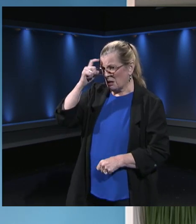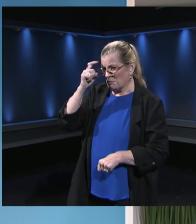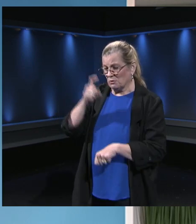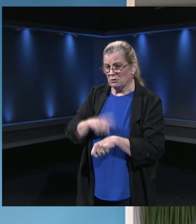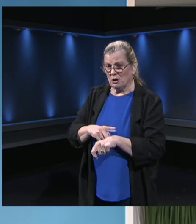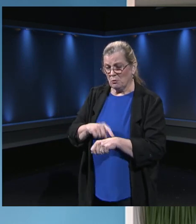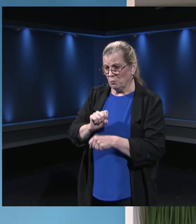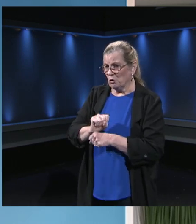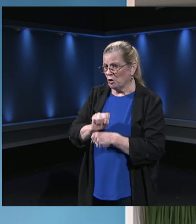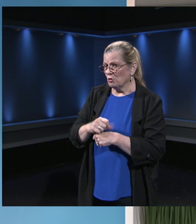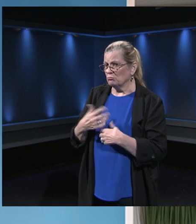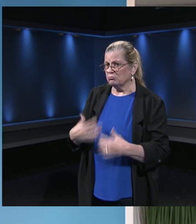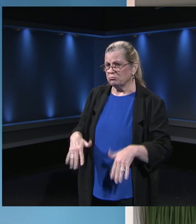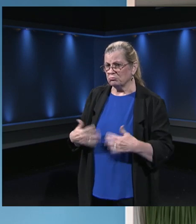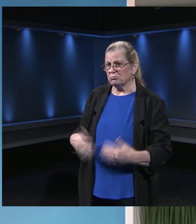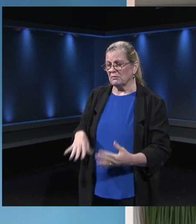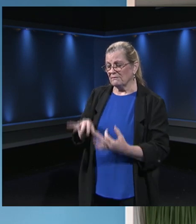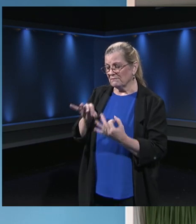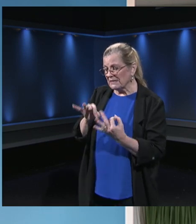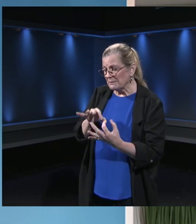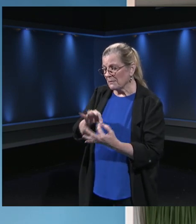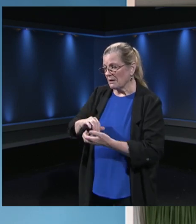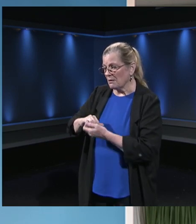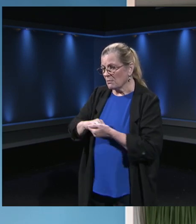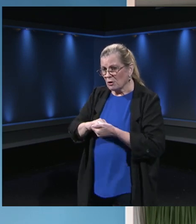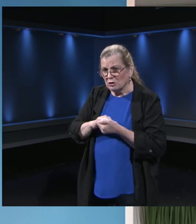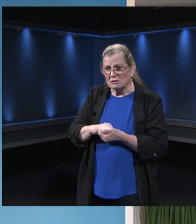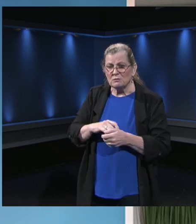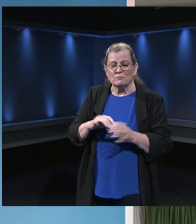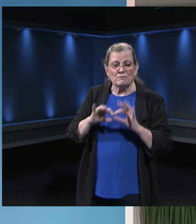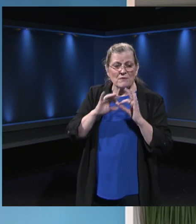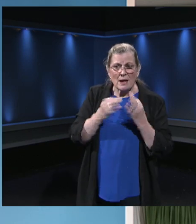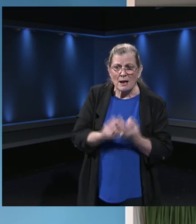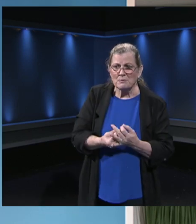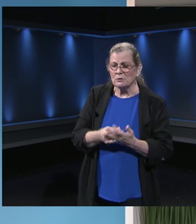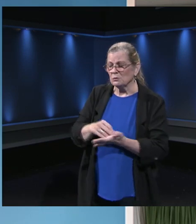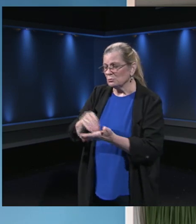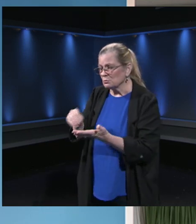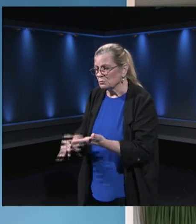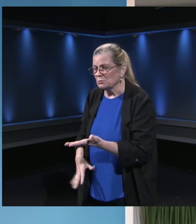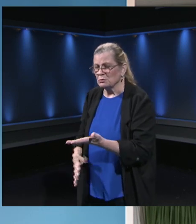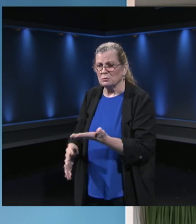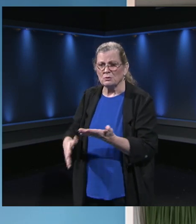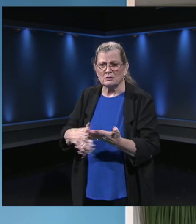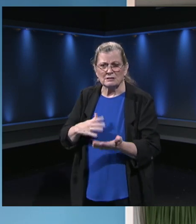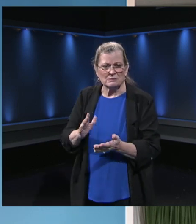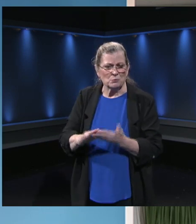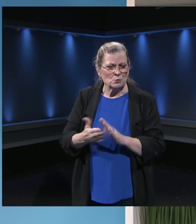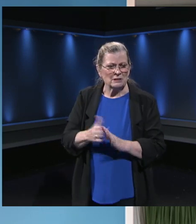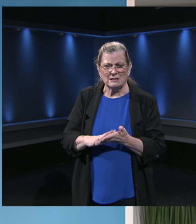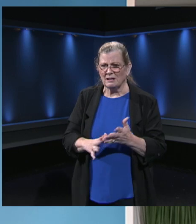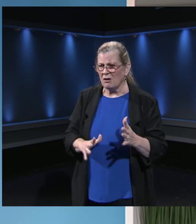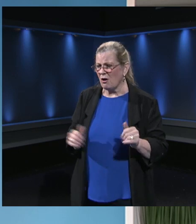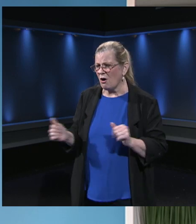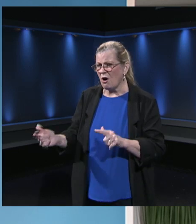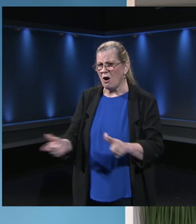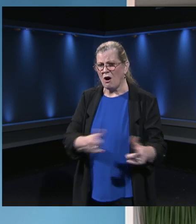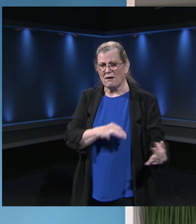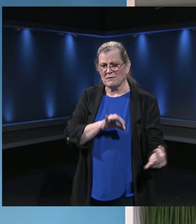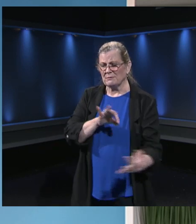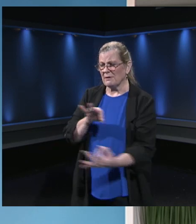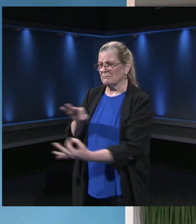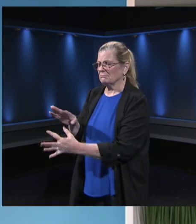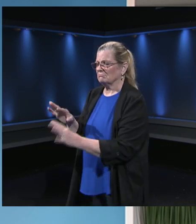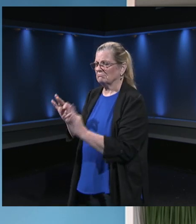of the feedback and partnership that we've had with the families, with the students in our community. And so thank you for that. And I think the